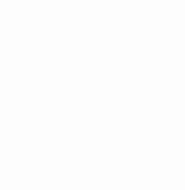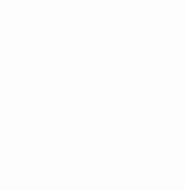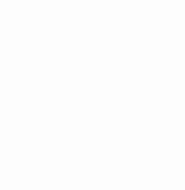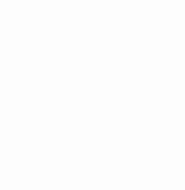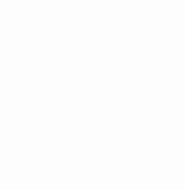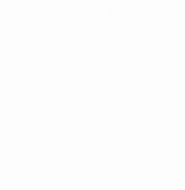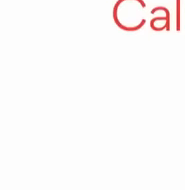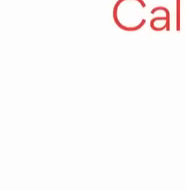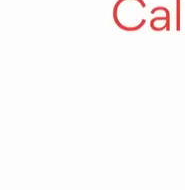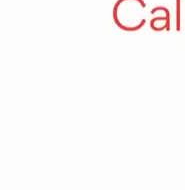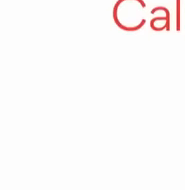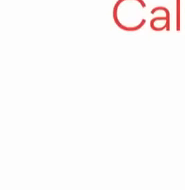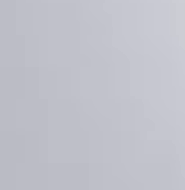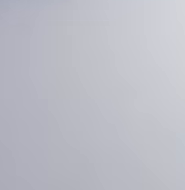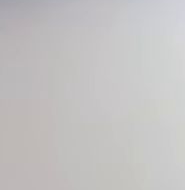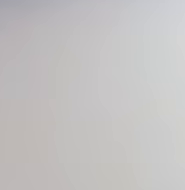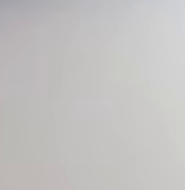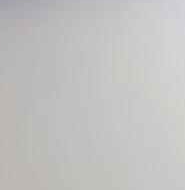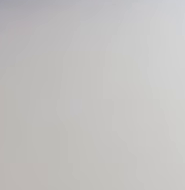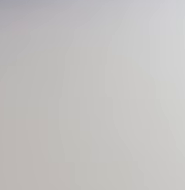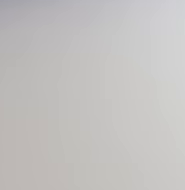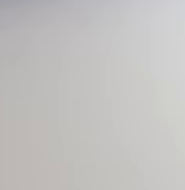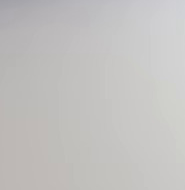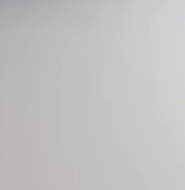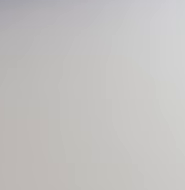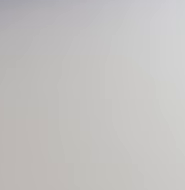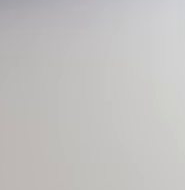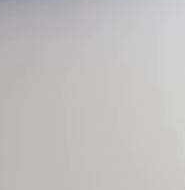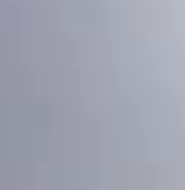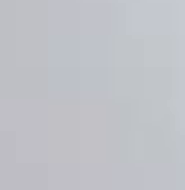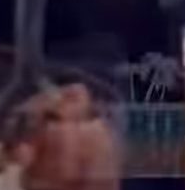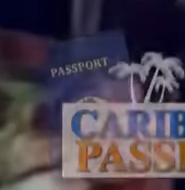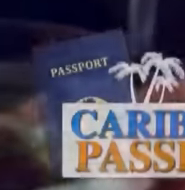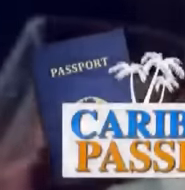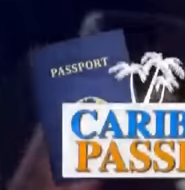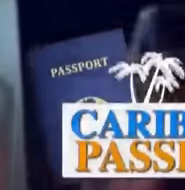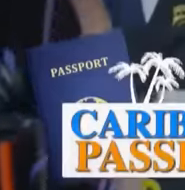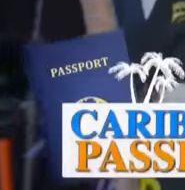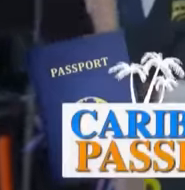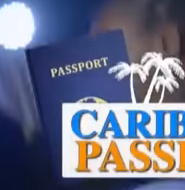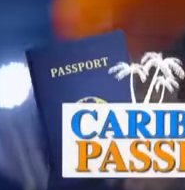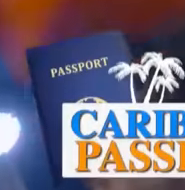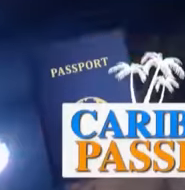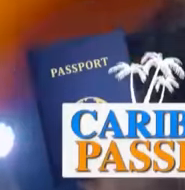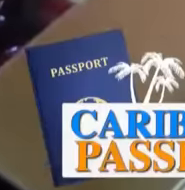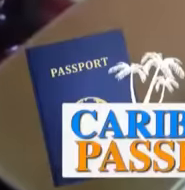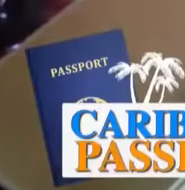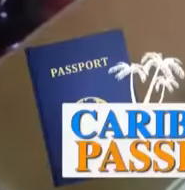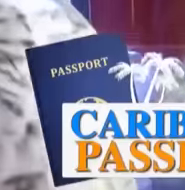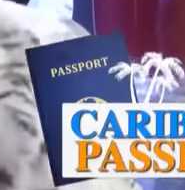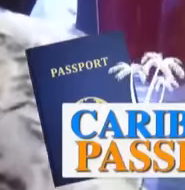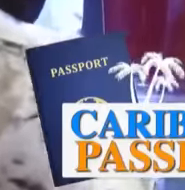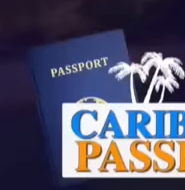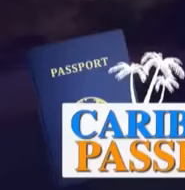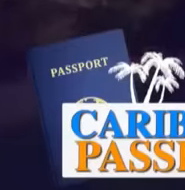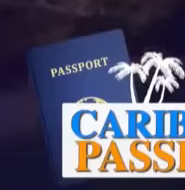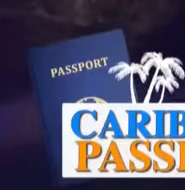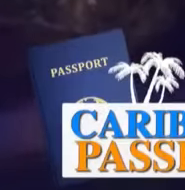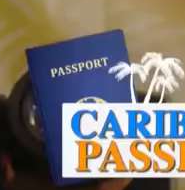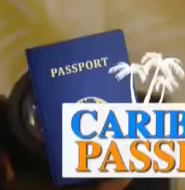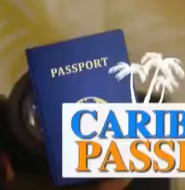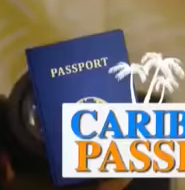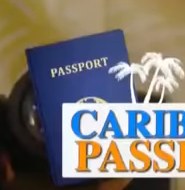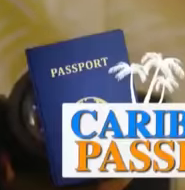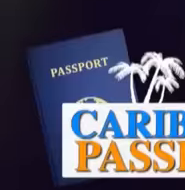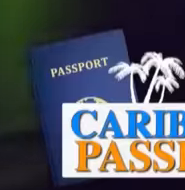We'll Coming up on Caribbean Passport, food and rum cravings acting up? Well, it's